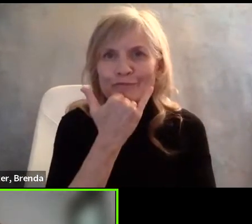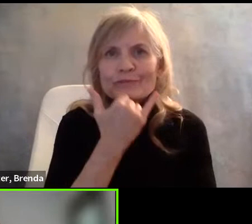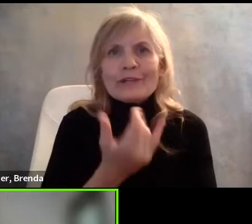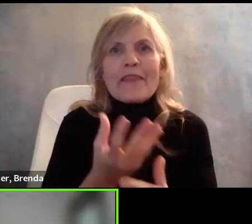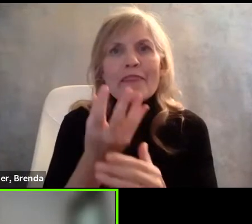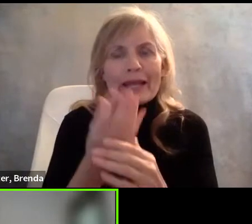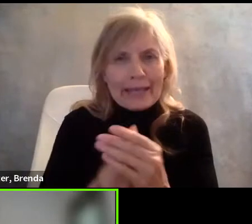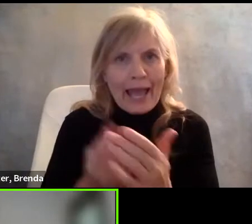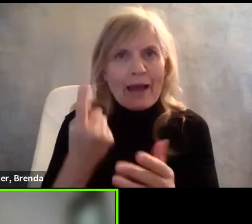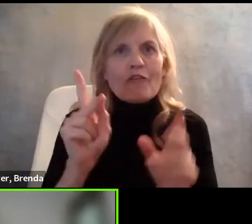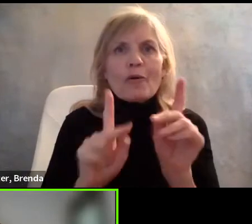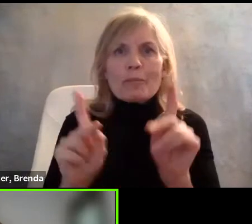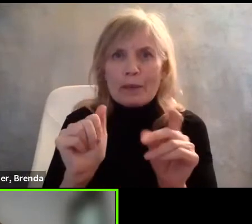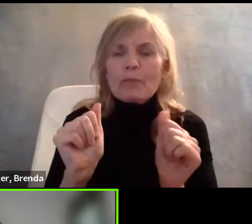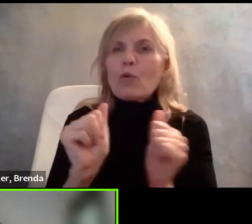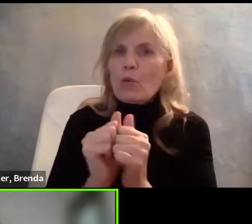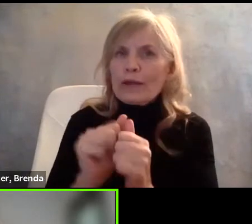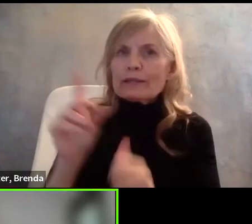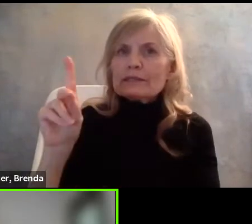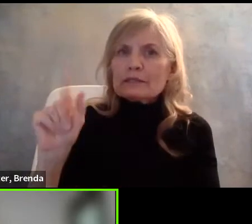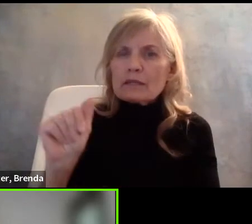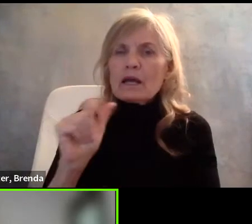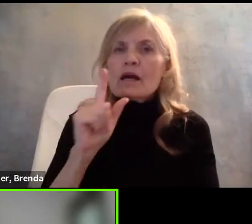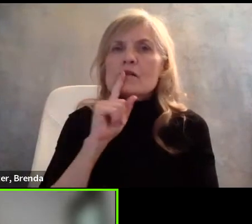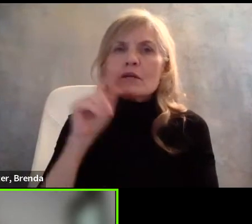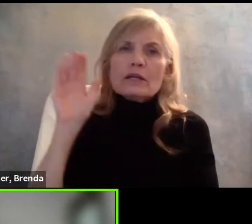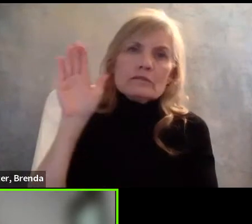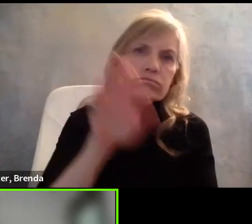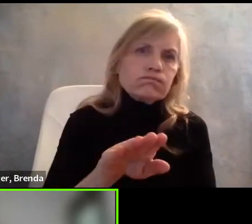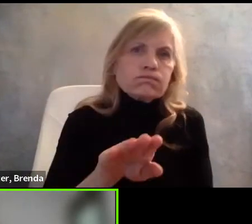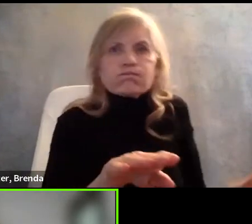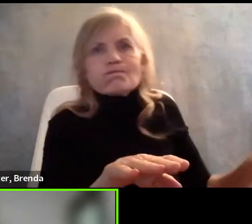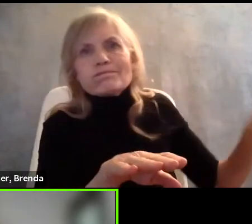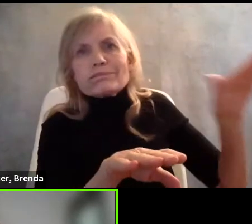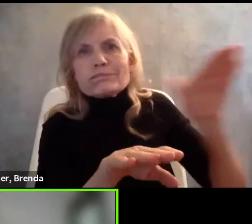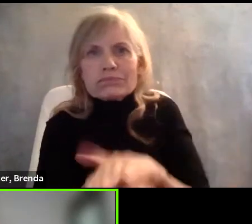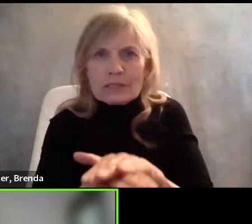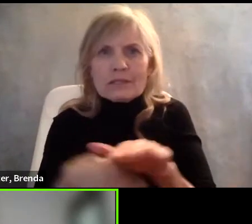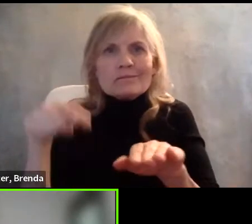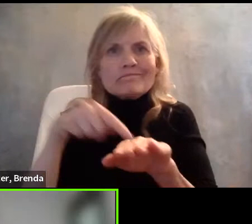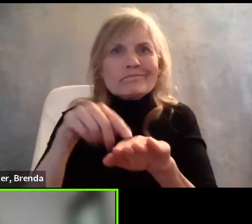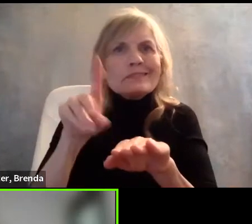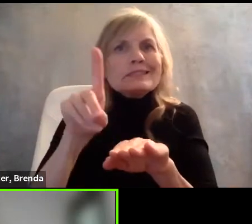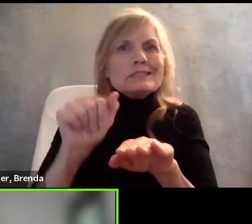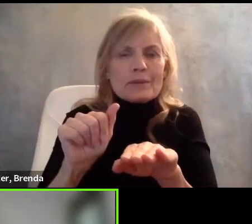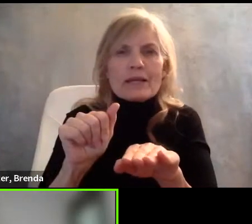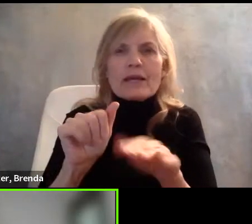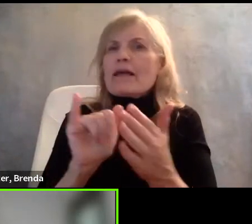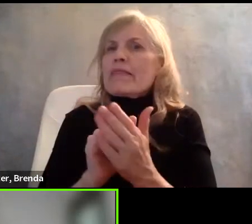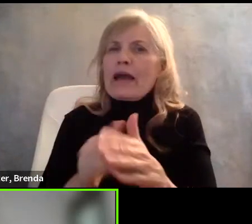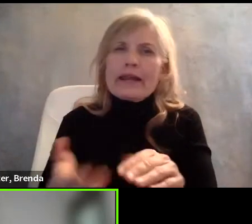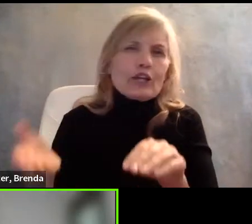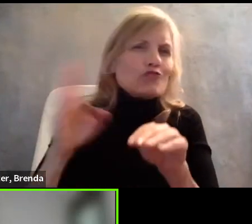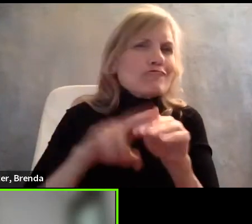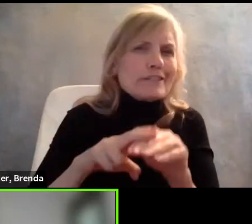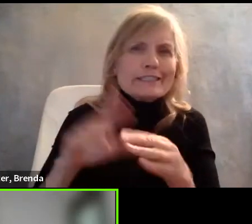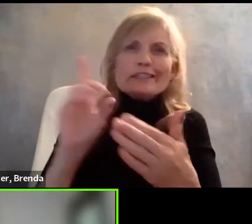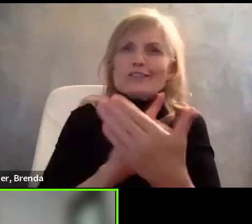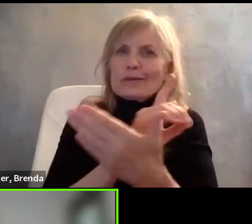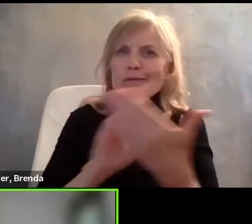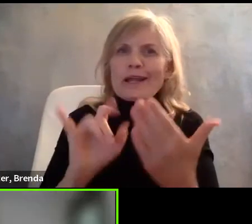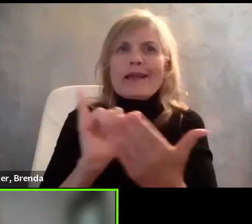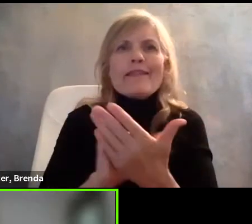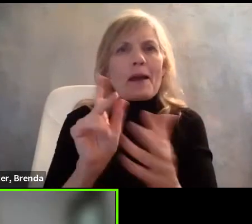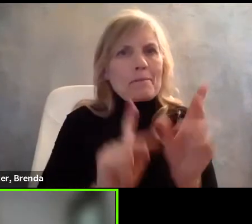with disabilities lays on top of and exacerbates the discrimination that people with disabilities face in the workforce already.